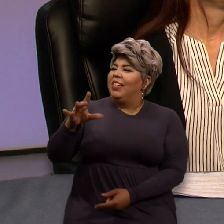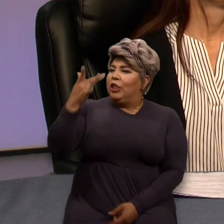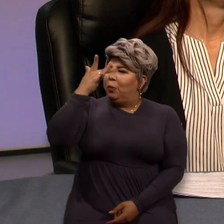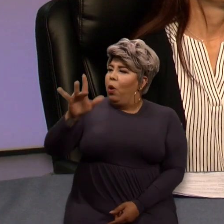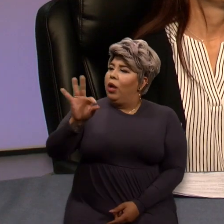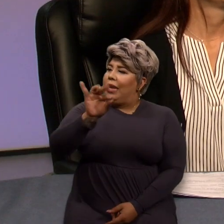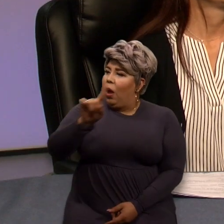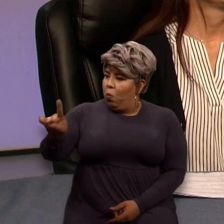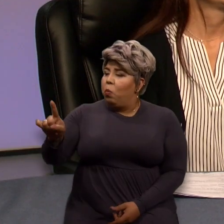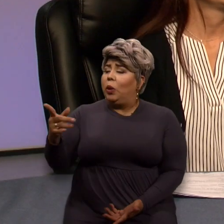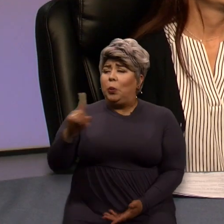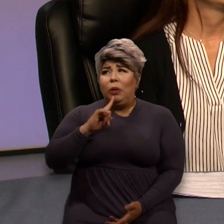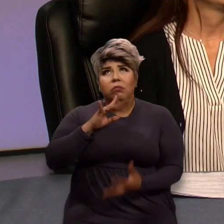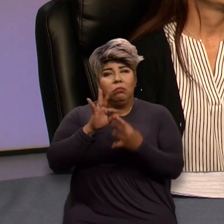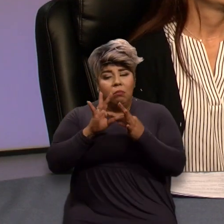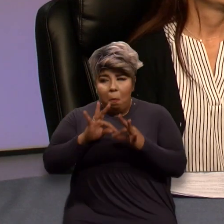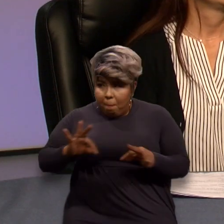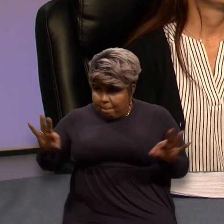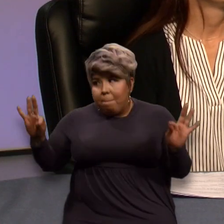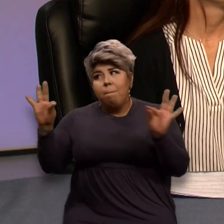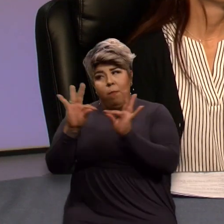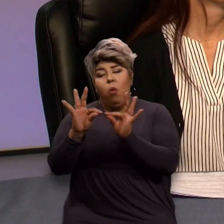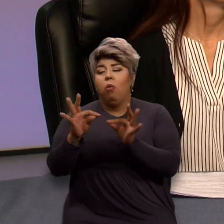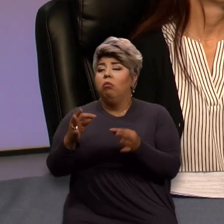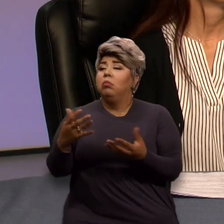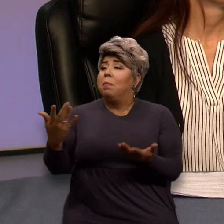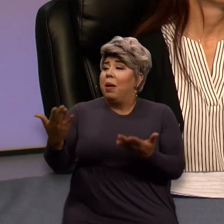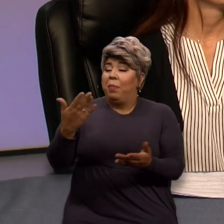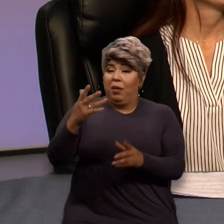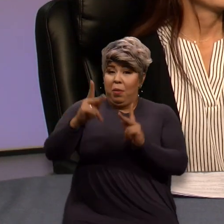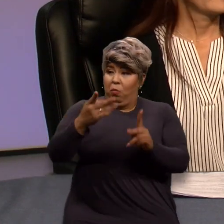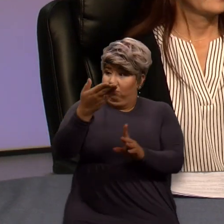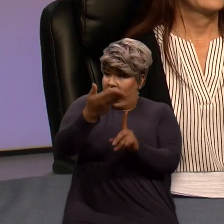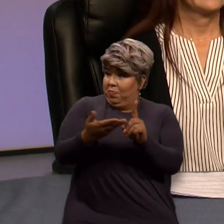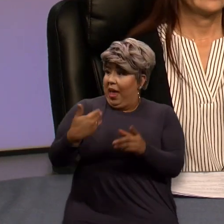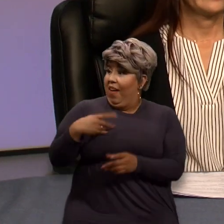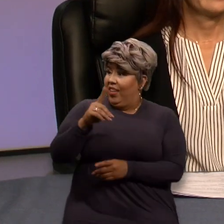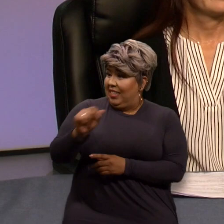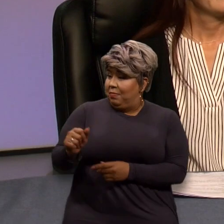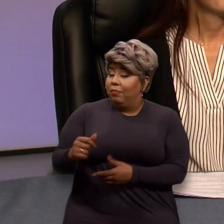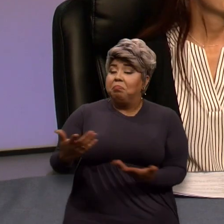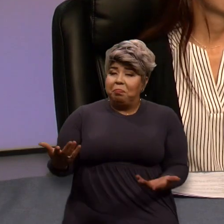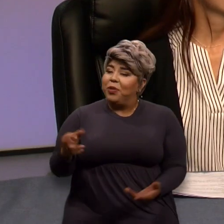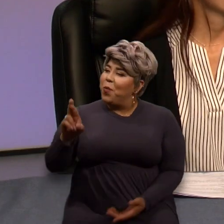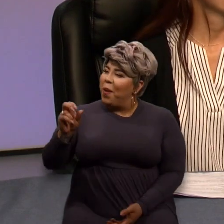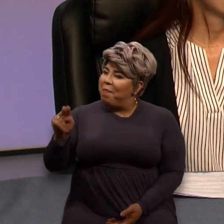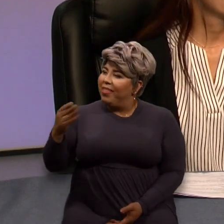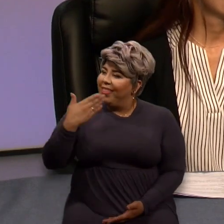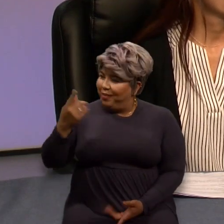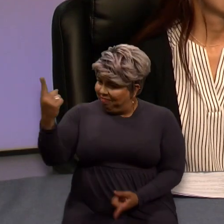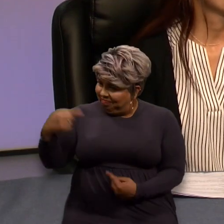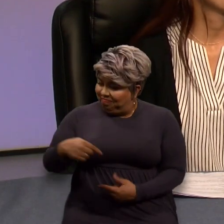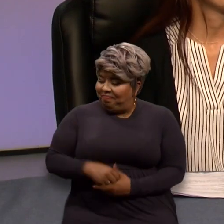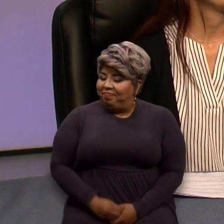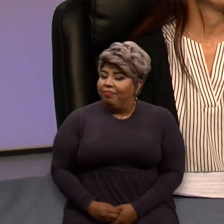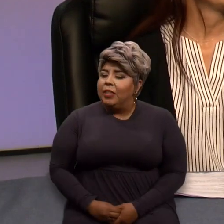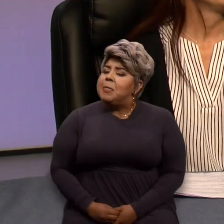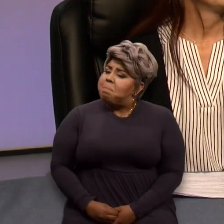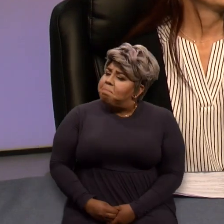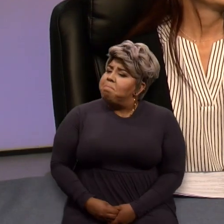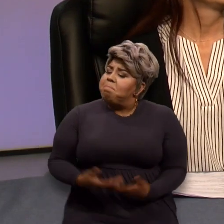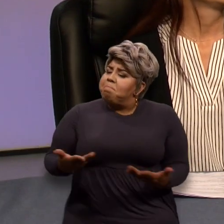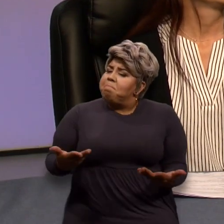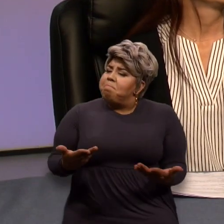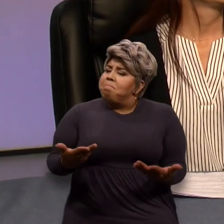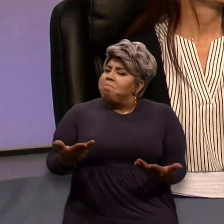how essential it is for people who may have a disability. Robin, thanks for coming on. Let's talk about